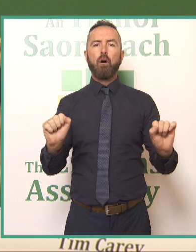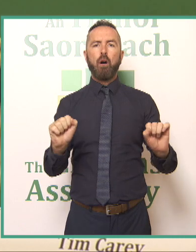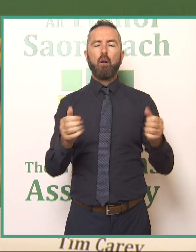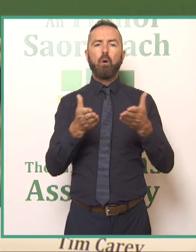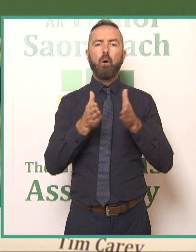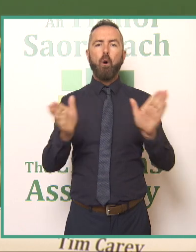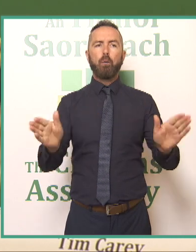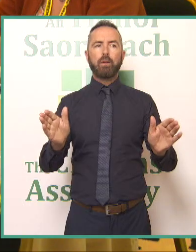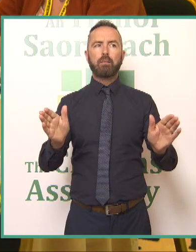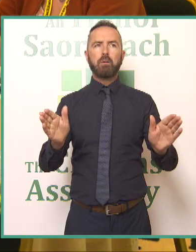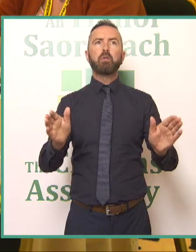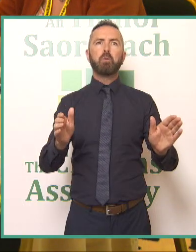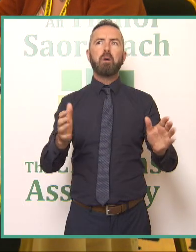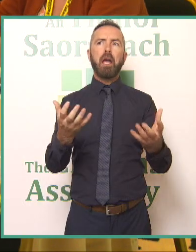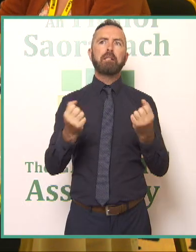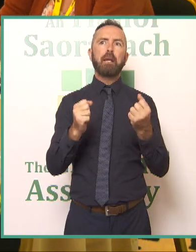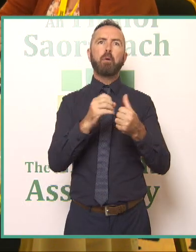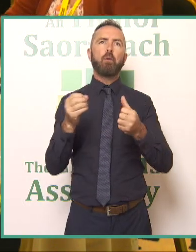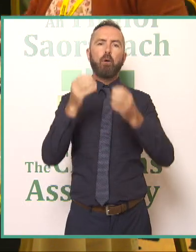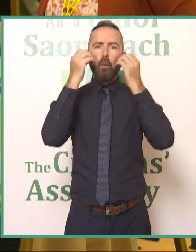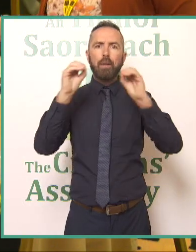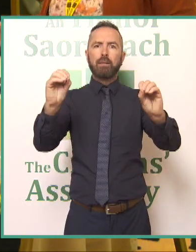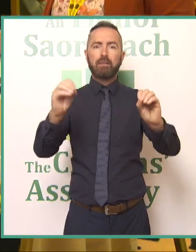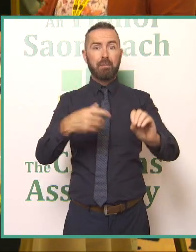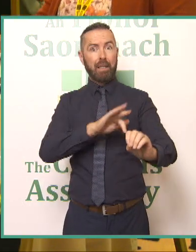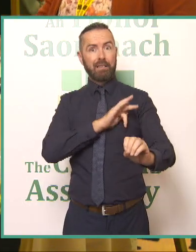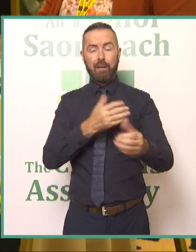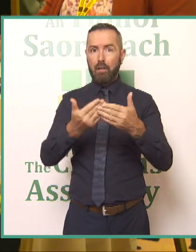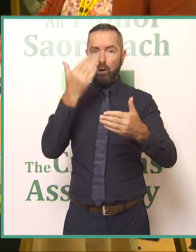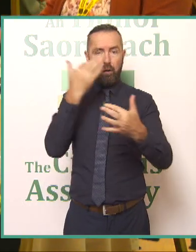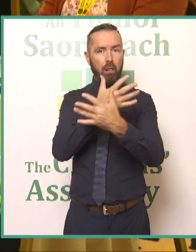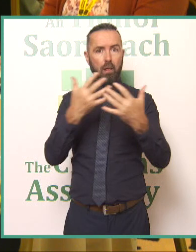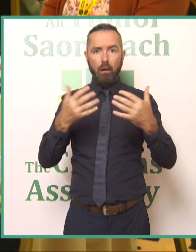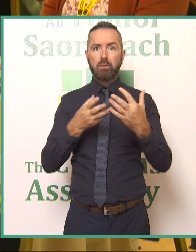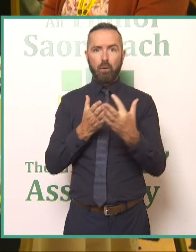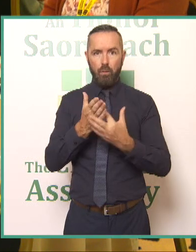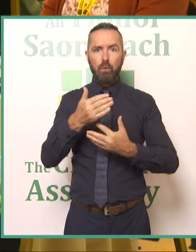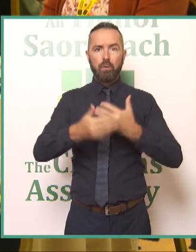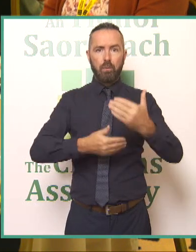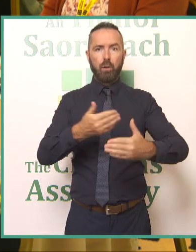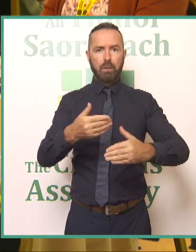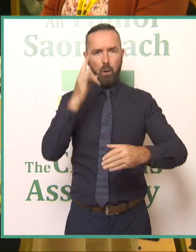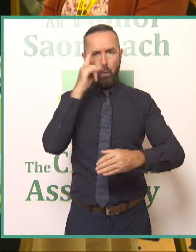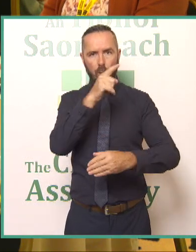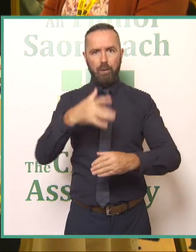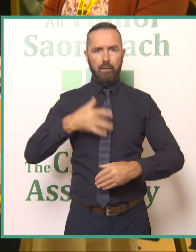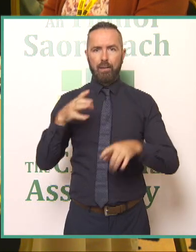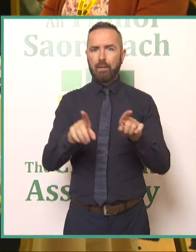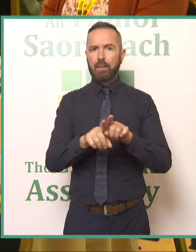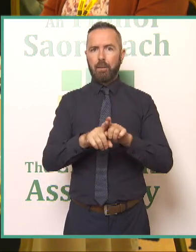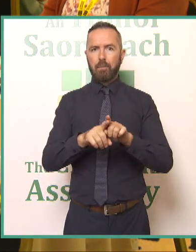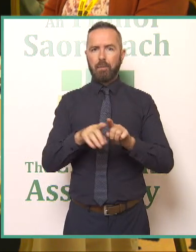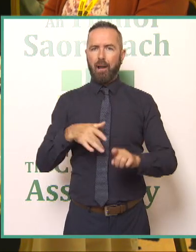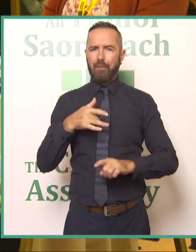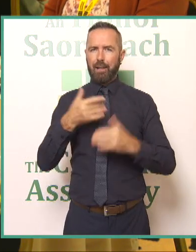as understanding improves I'm certainly learning so much as I'm going through it I hope you feel the same and I really do think that this is the space for the